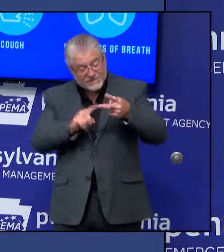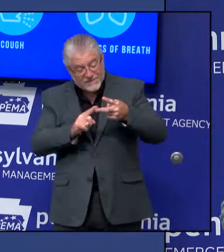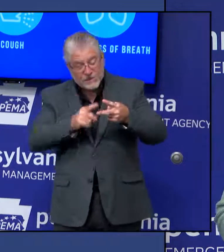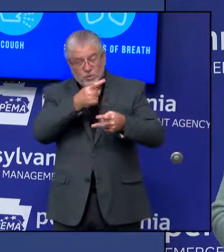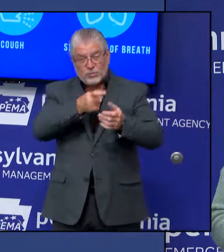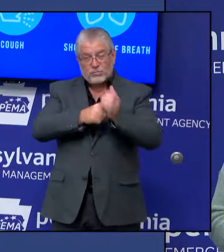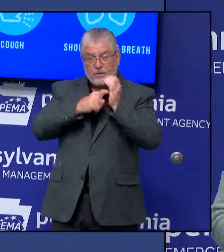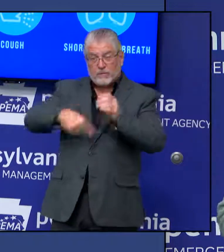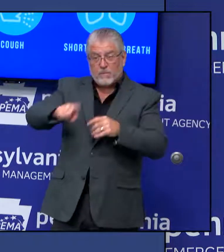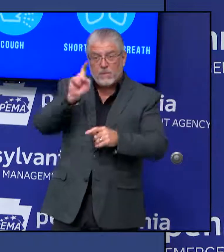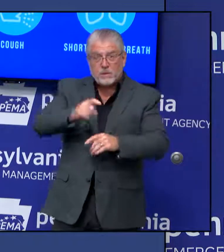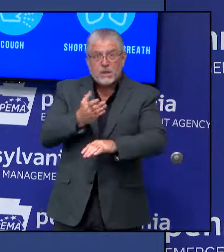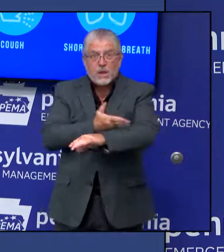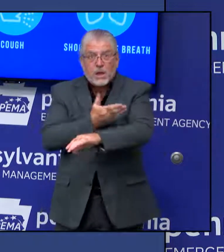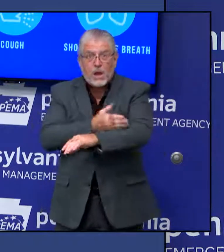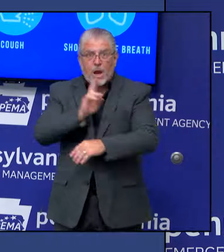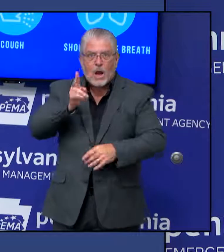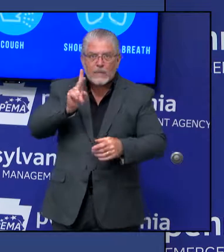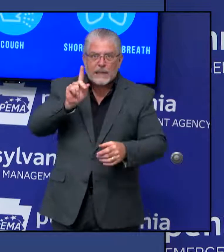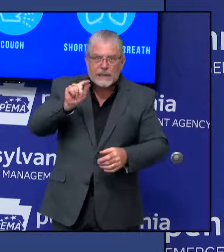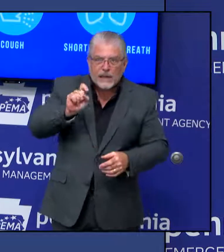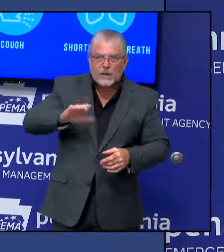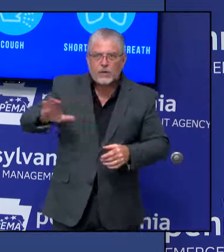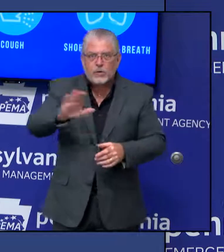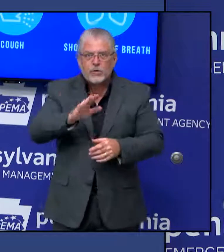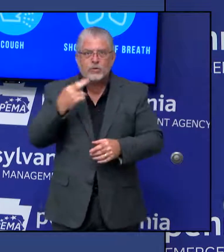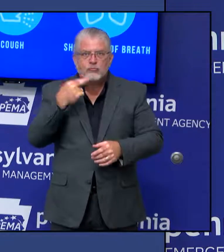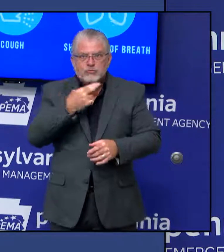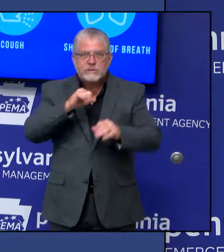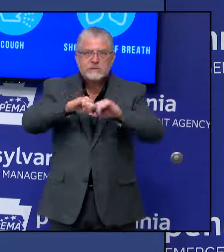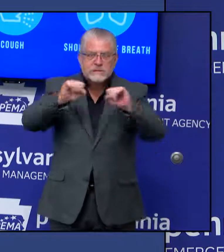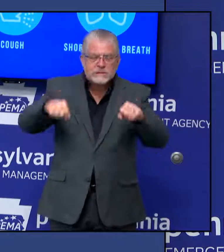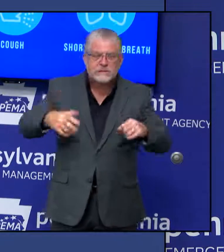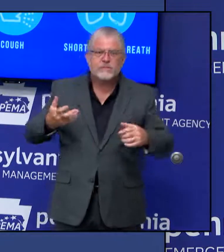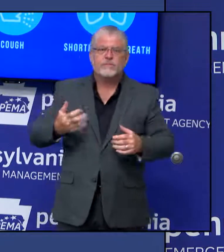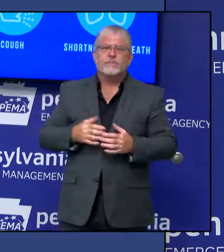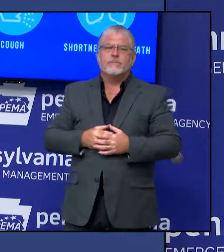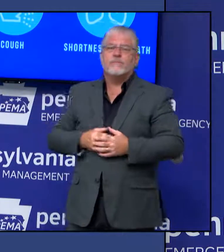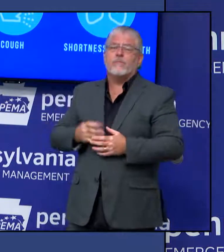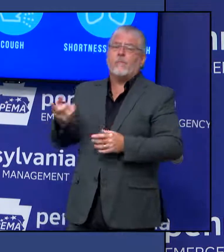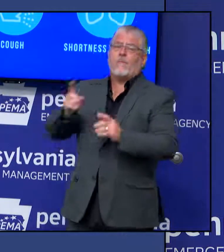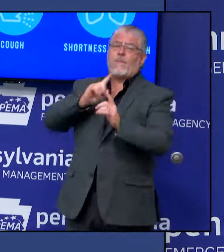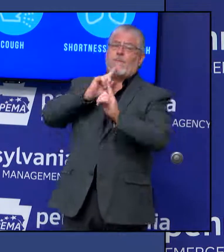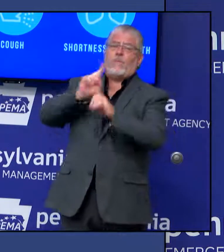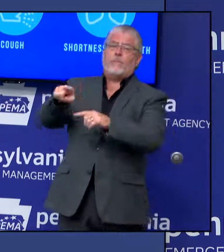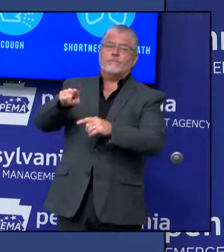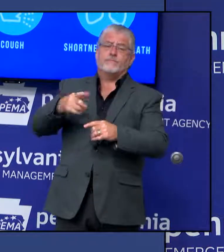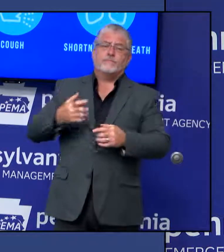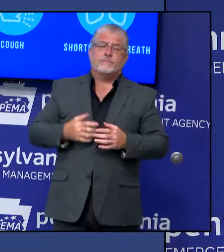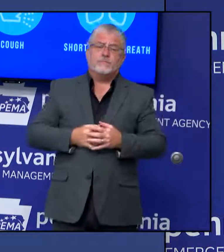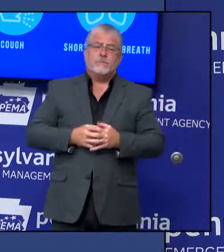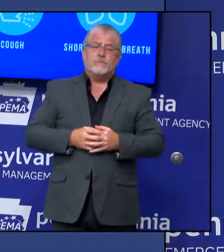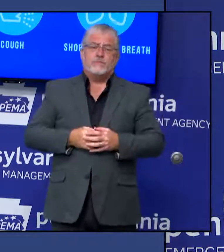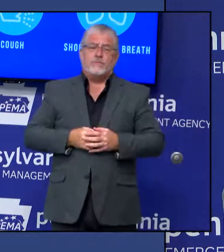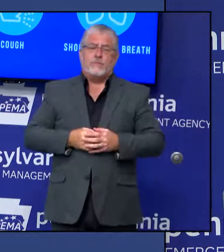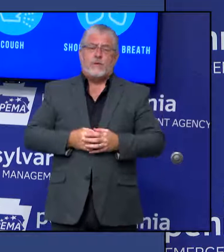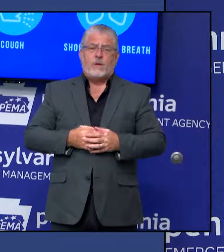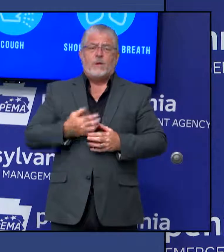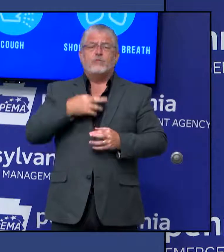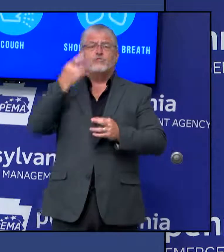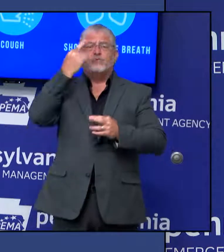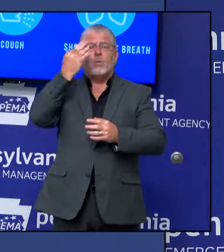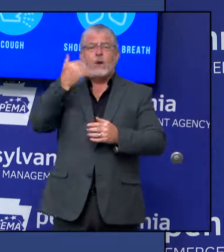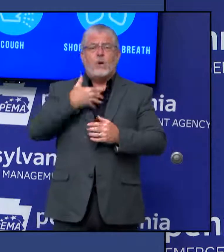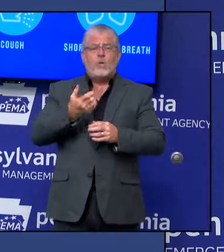The rules. Well, so we want to ensure that restaurants can expand their indoor capacity. We want to make sure that they self